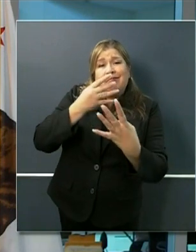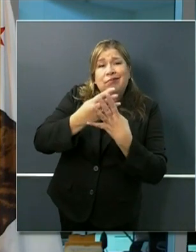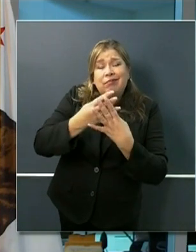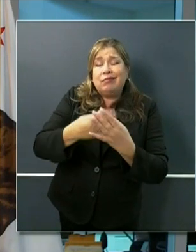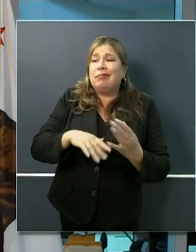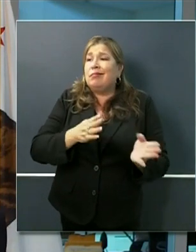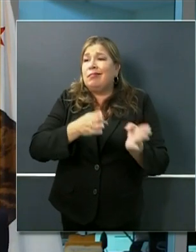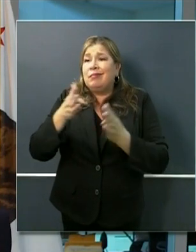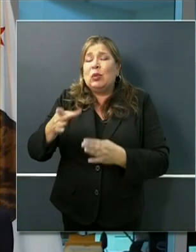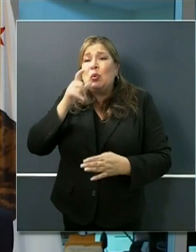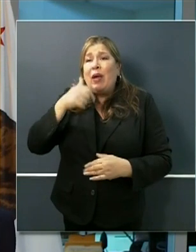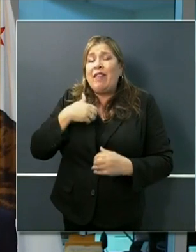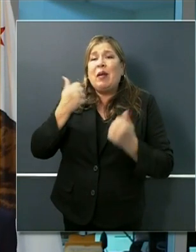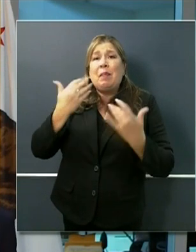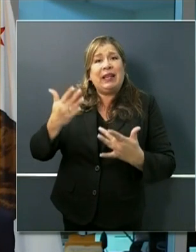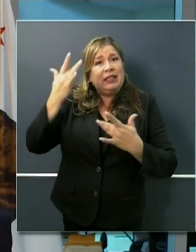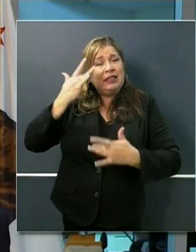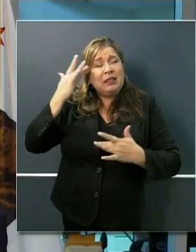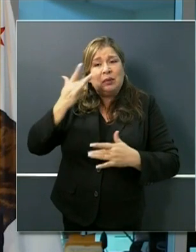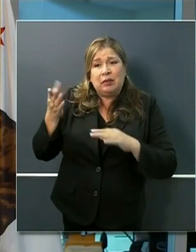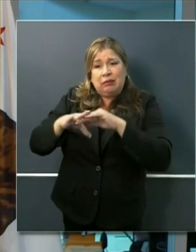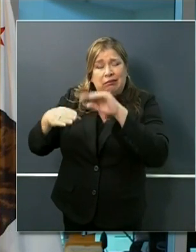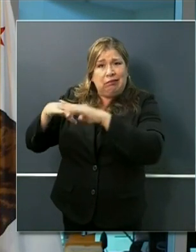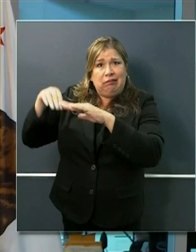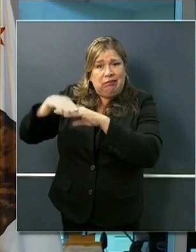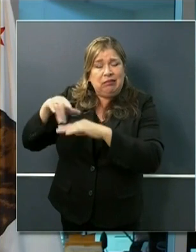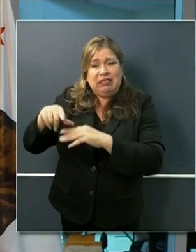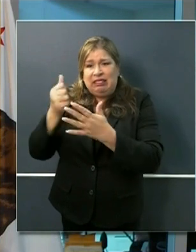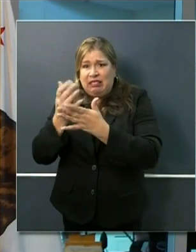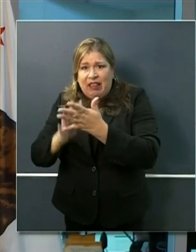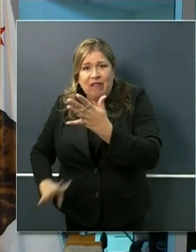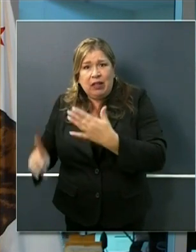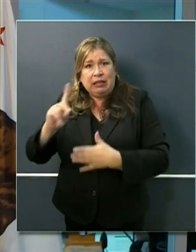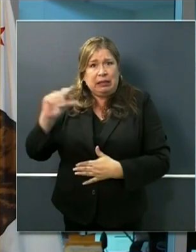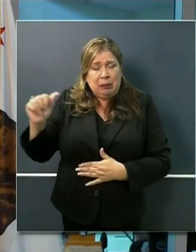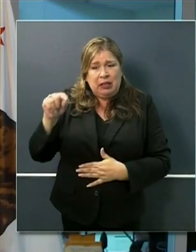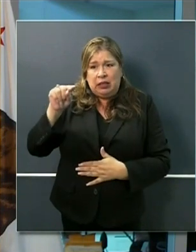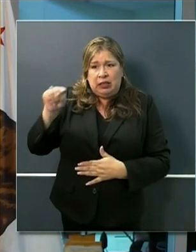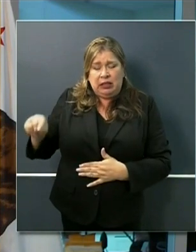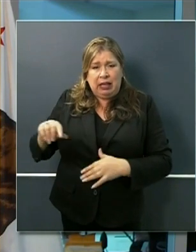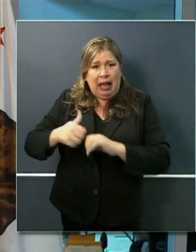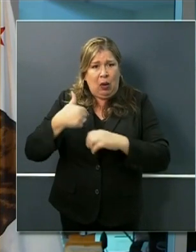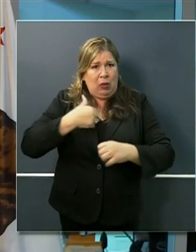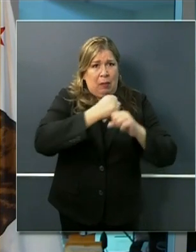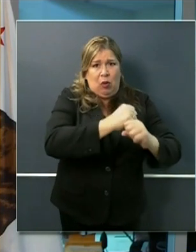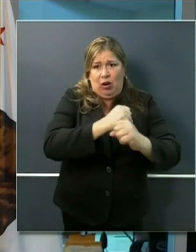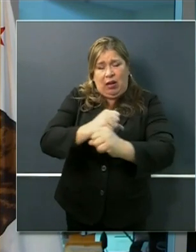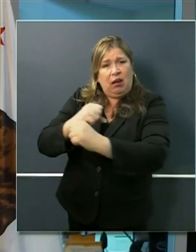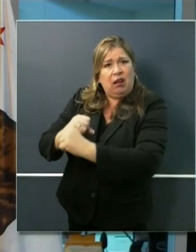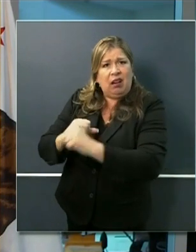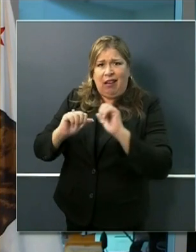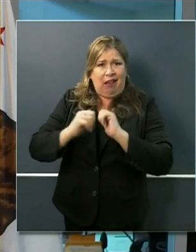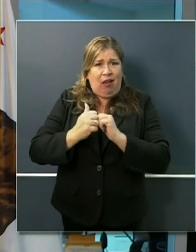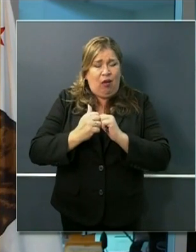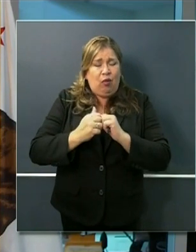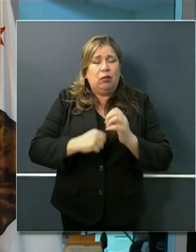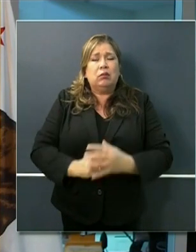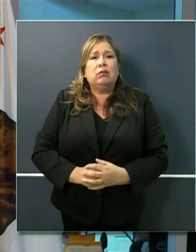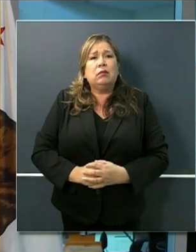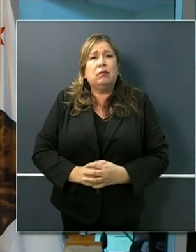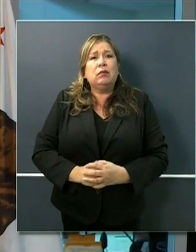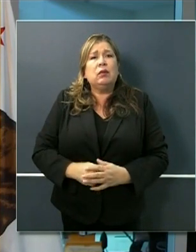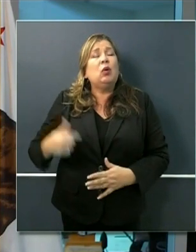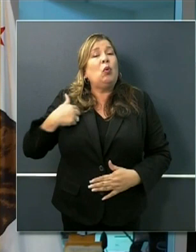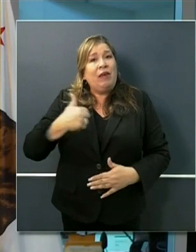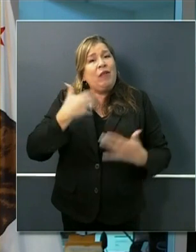specifically again this is a congregate settings where we know people are living we've done a lot to put programs in place that help identify when there